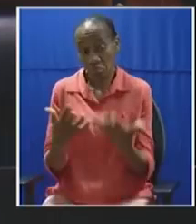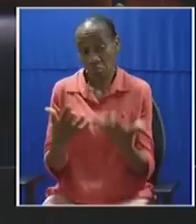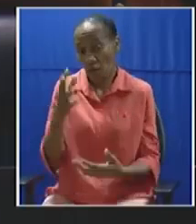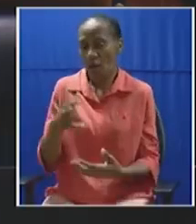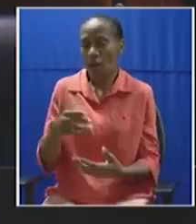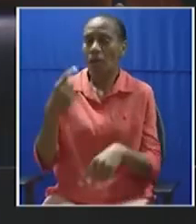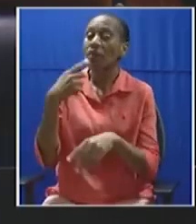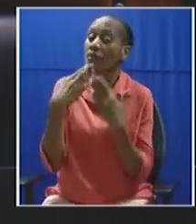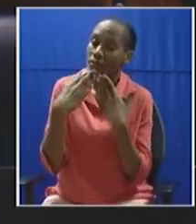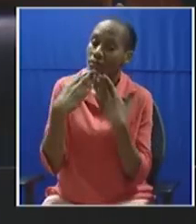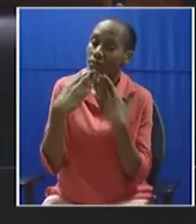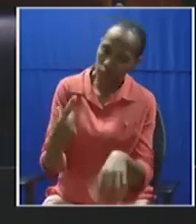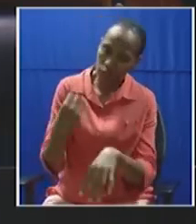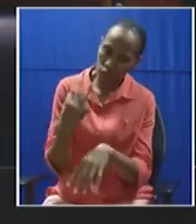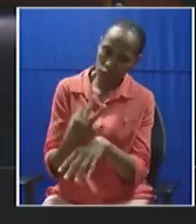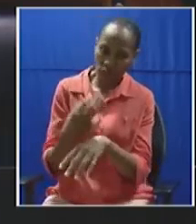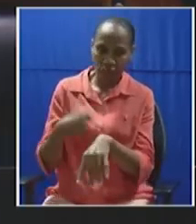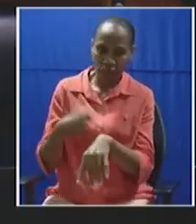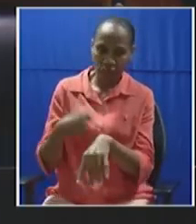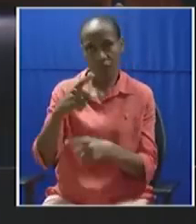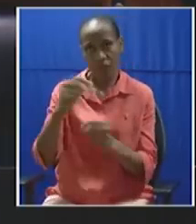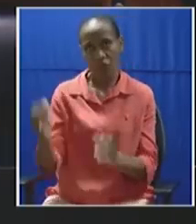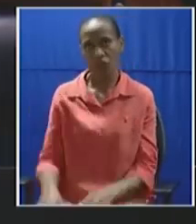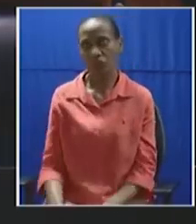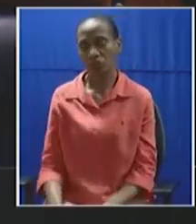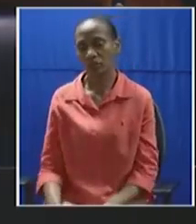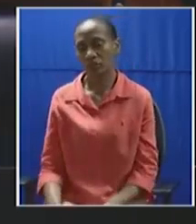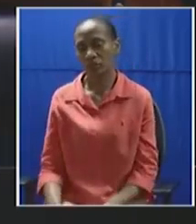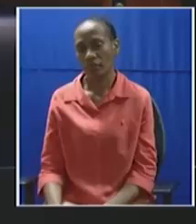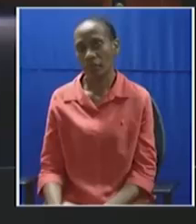must come to our launch. Bye-bye. Thank you.